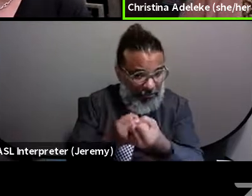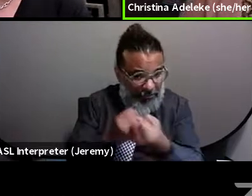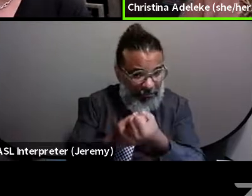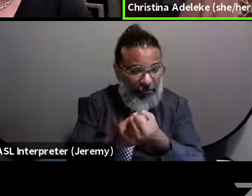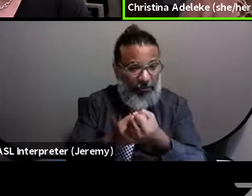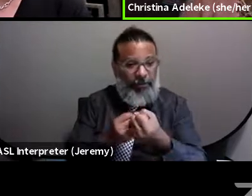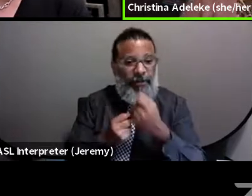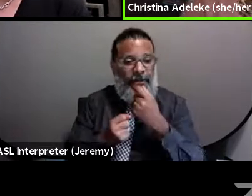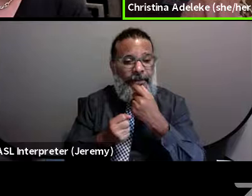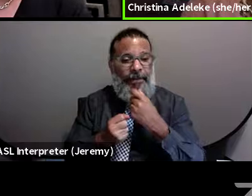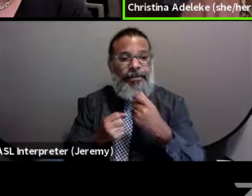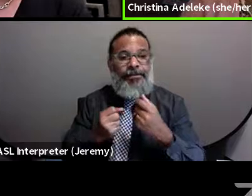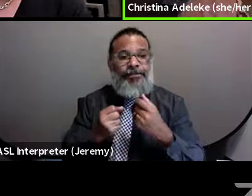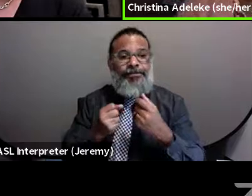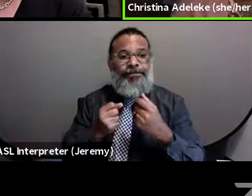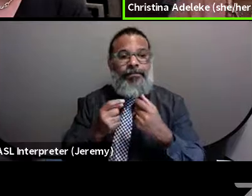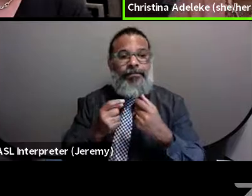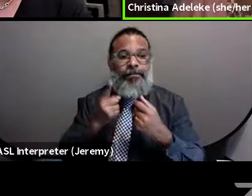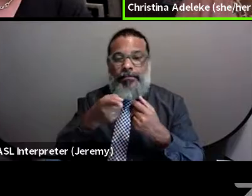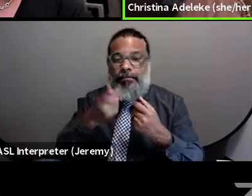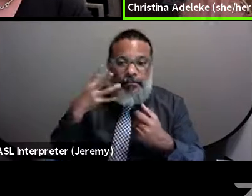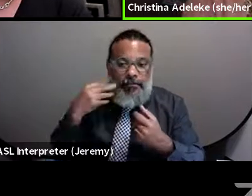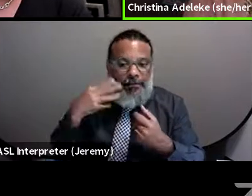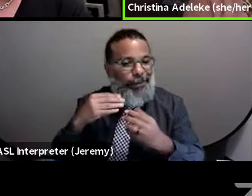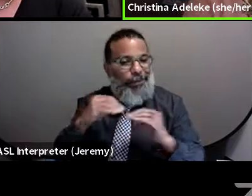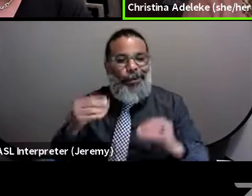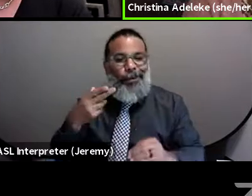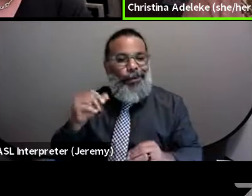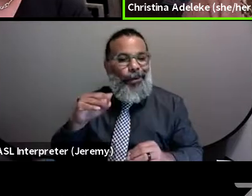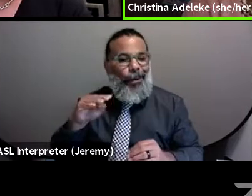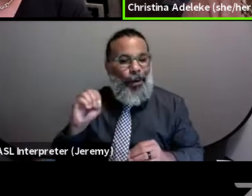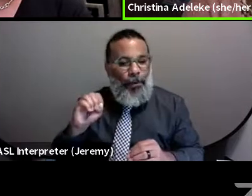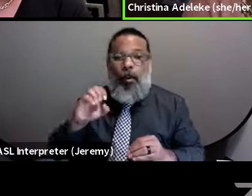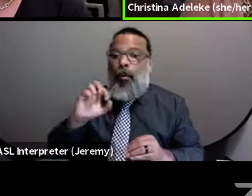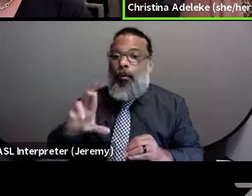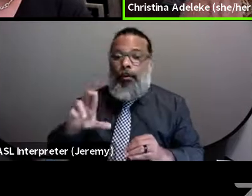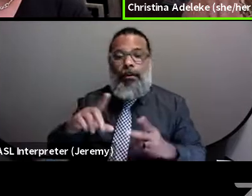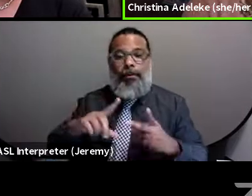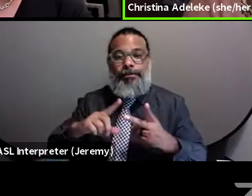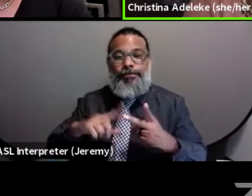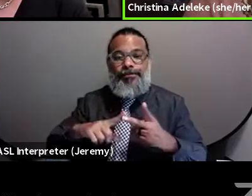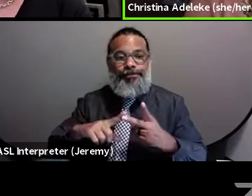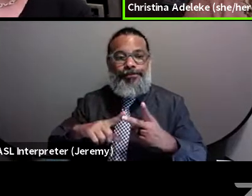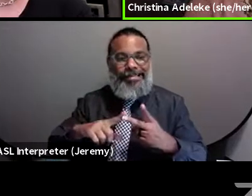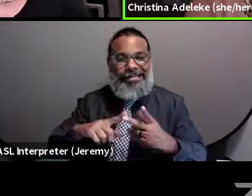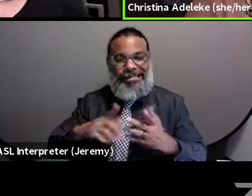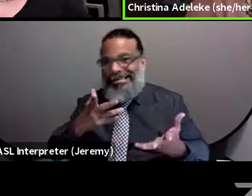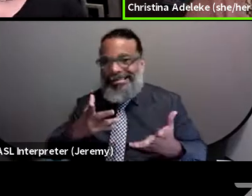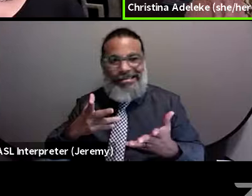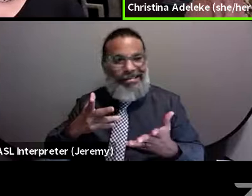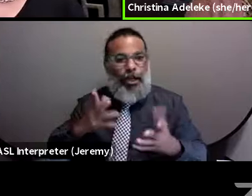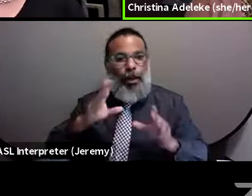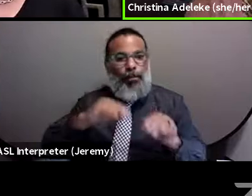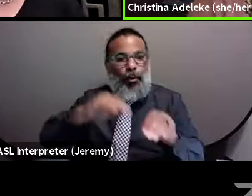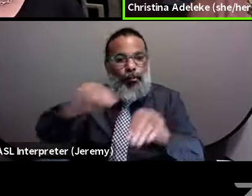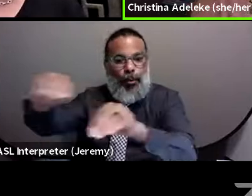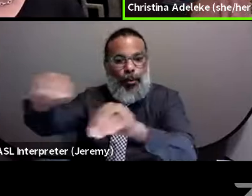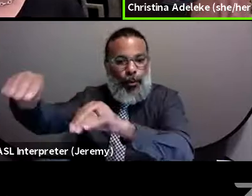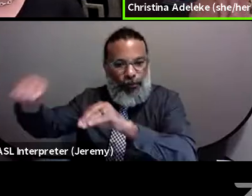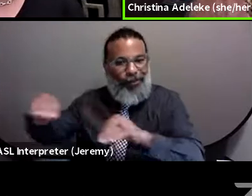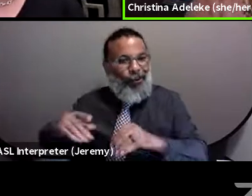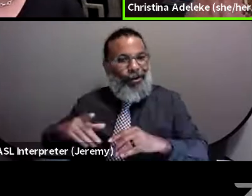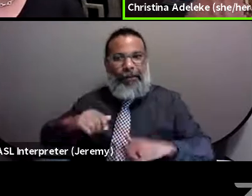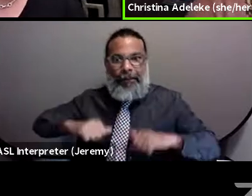you know, I think if you're, if you're experiencing homelessness or you're housing insecure, you're not going to be prioritizing getting an HIV